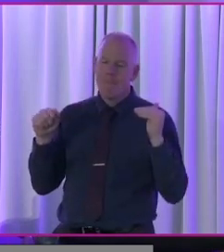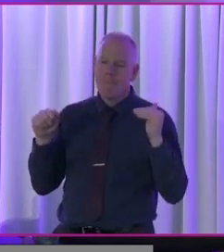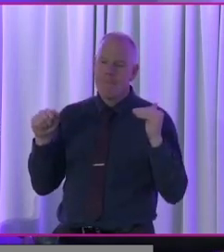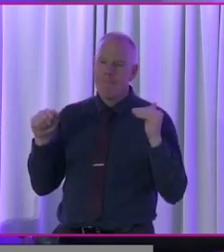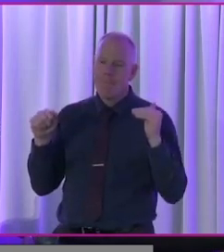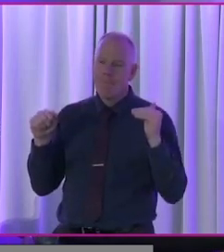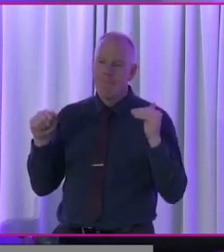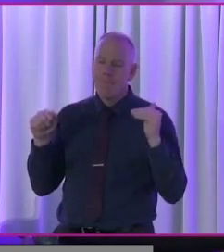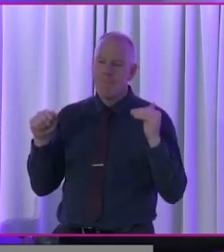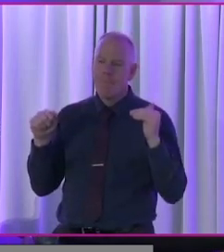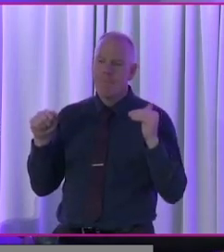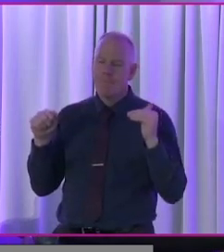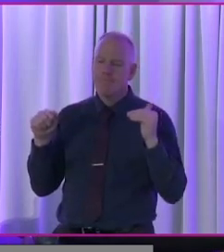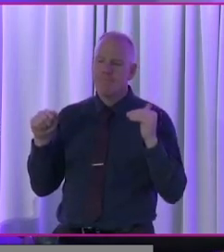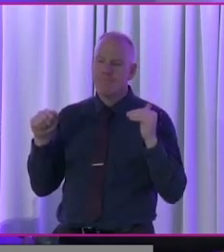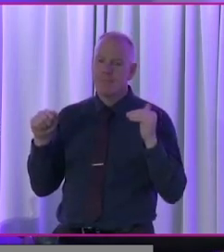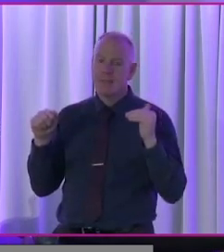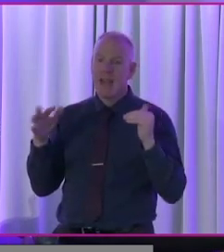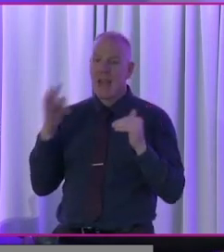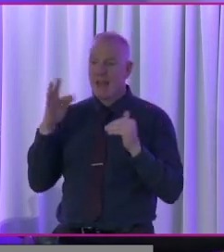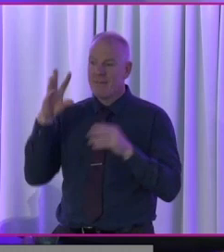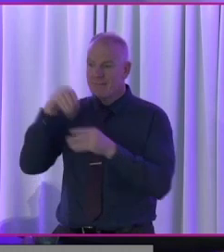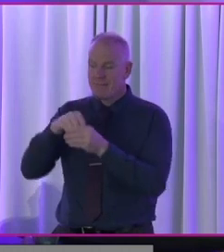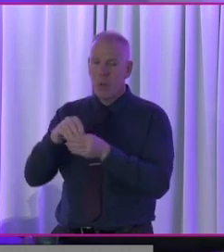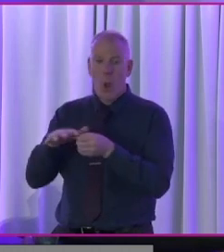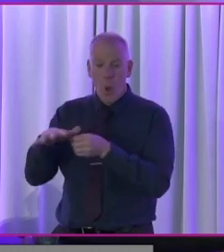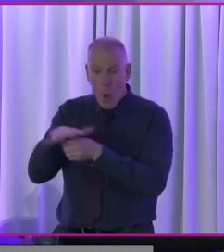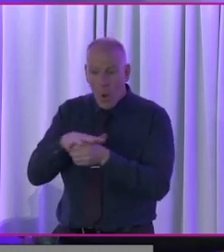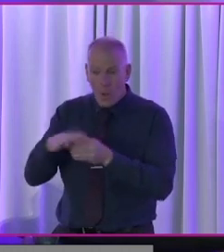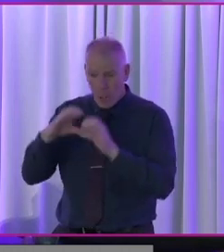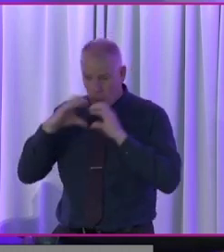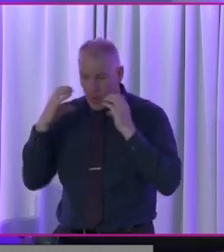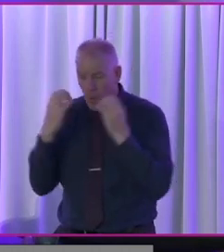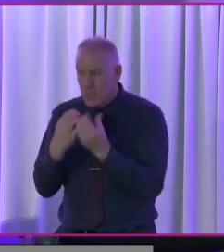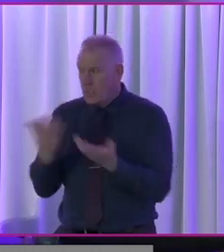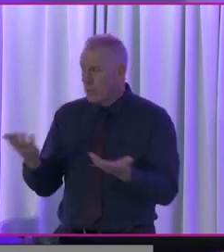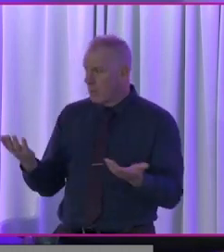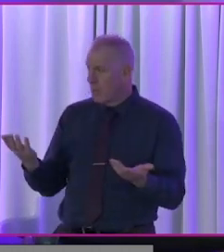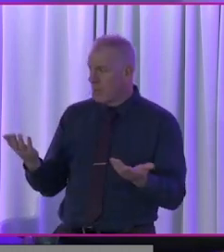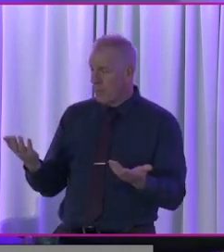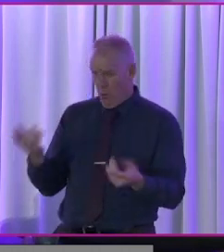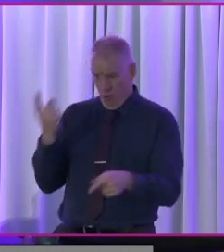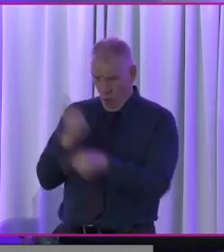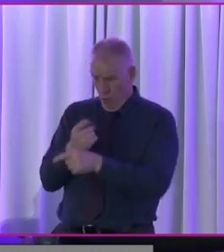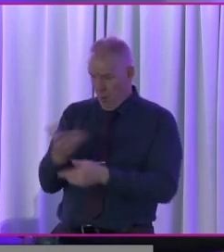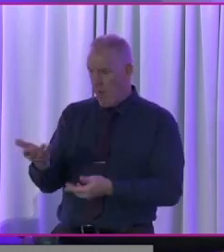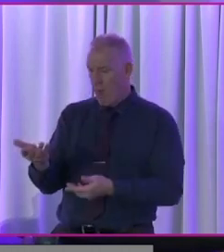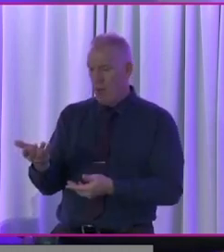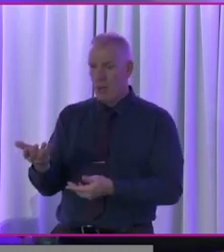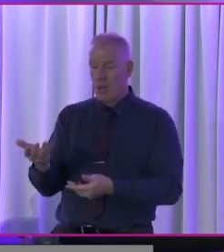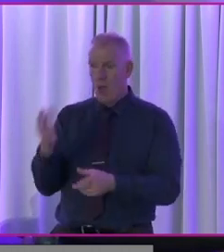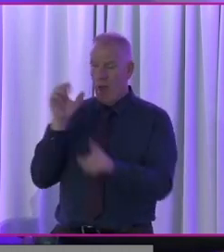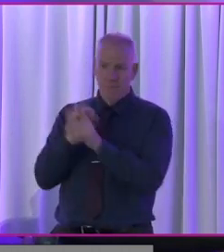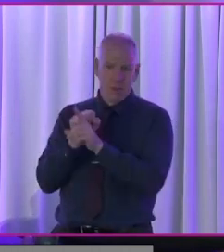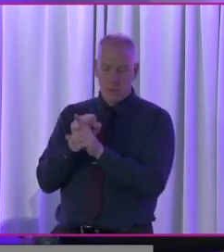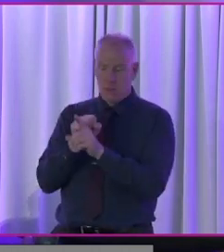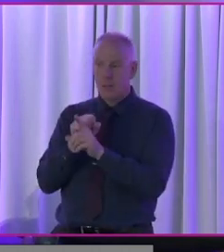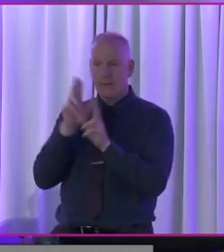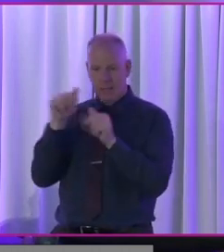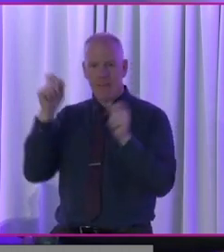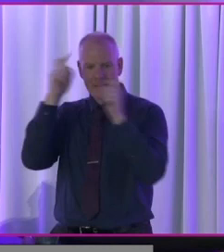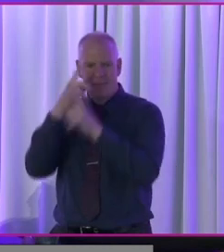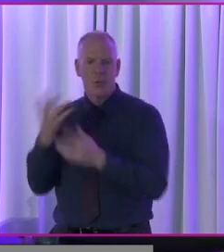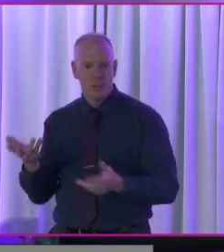which is, it, when you're in your own local community, uh, and it's so obvious, uh, it can be very, very difficult.